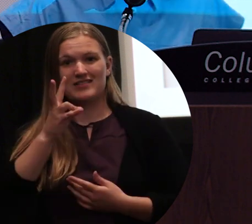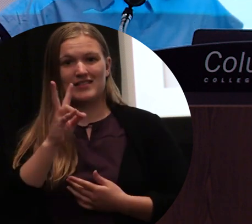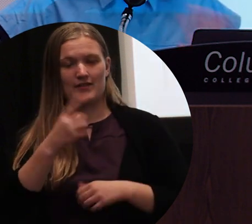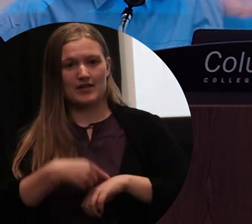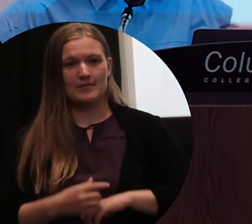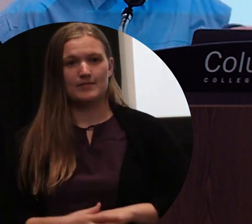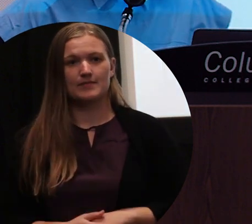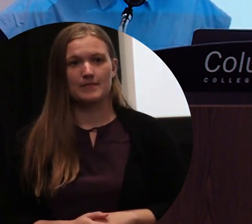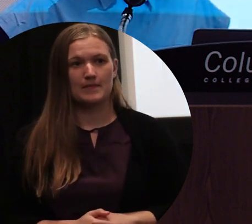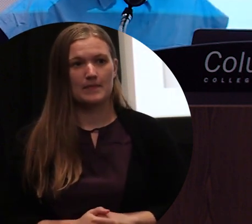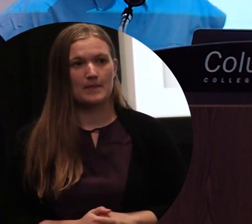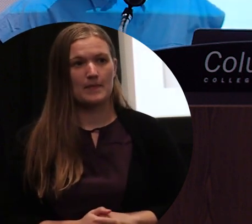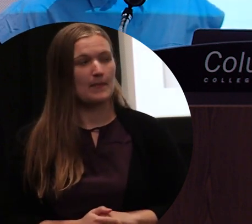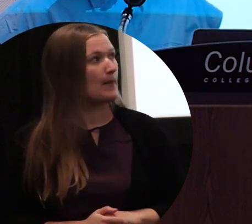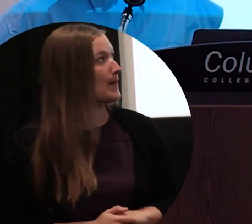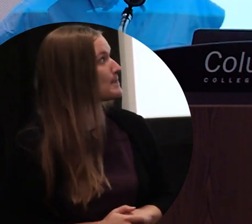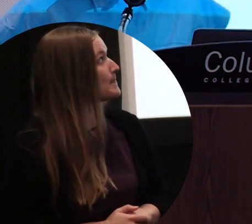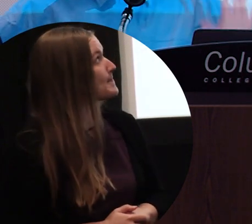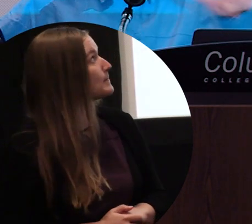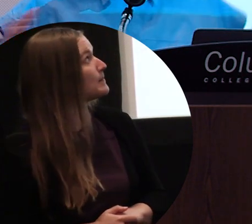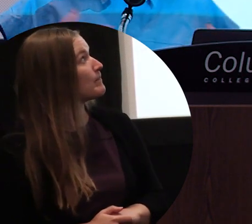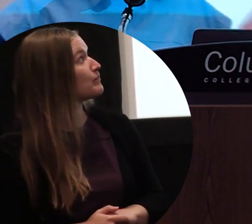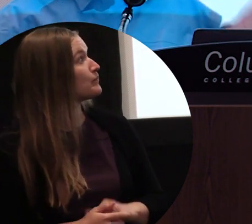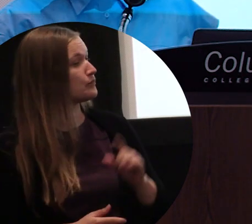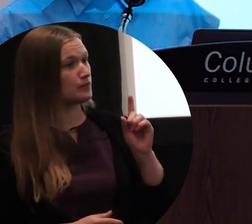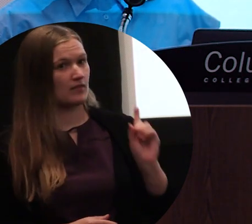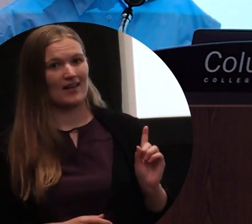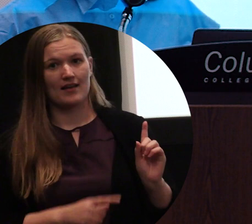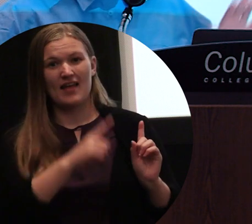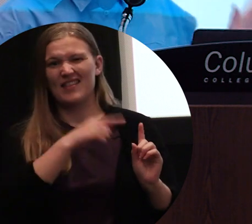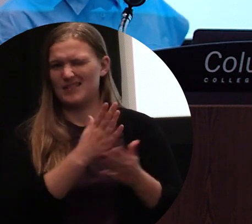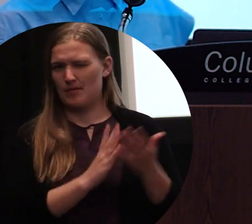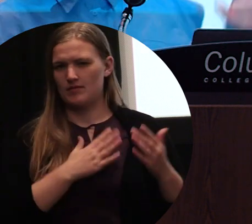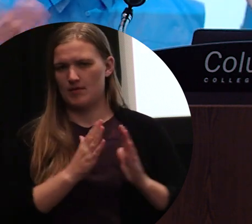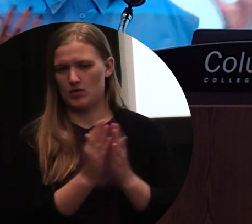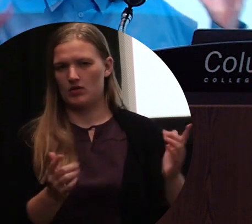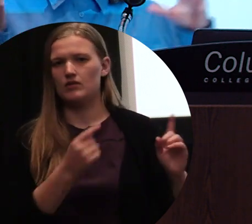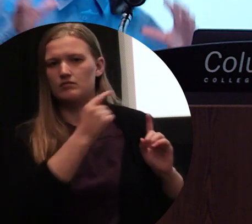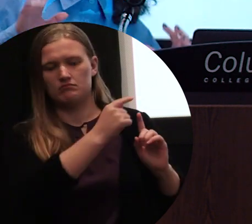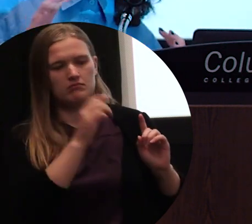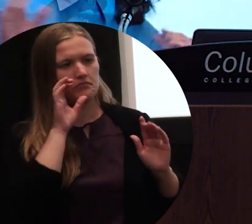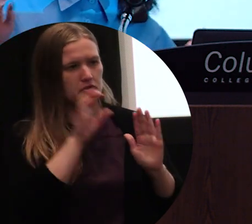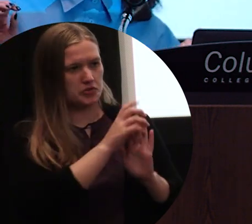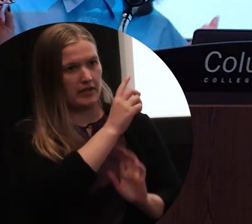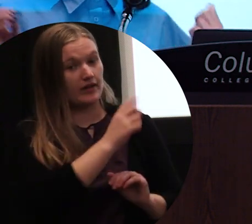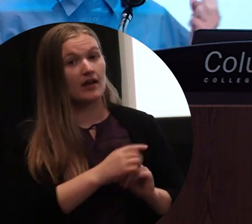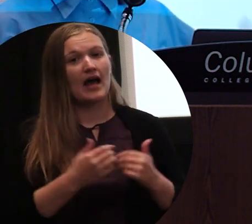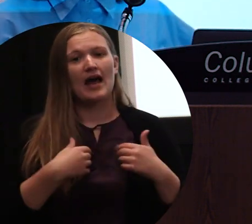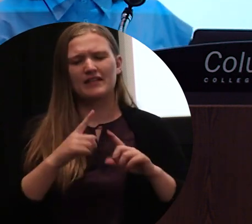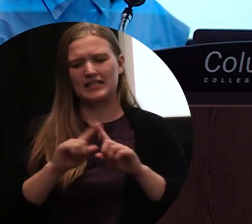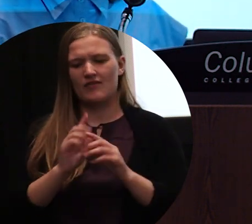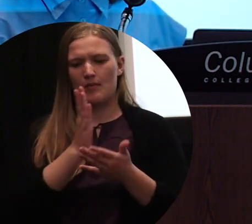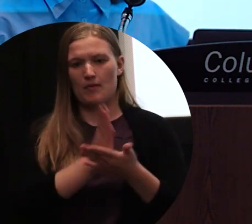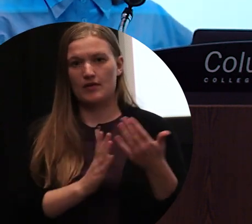So in that, I'm sorry, advancing too fast. So this is just parts of the book. There's different facets of the book that